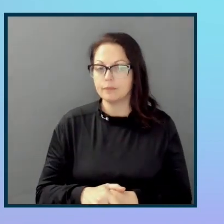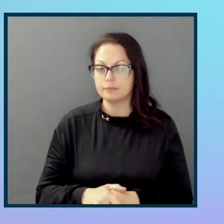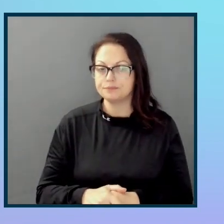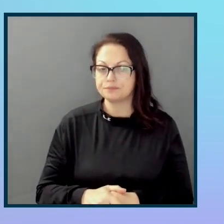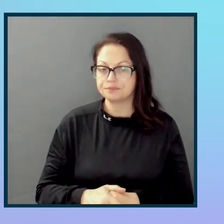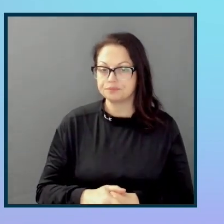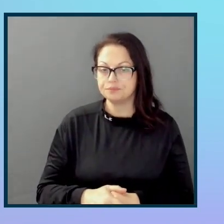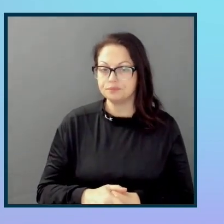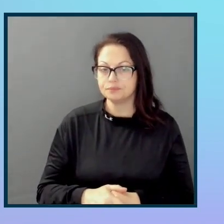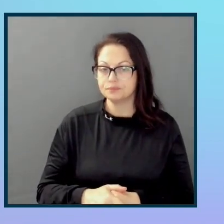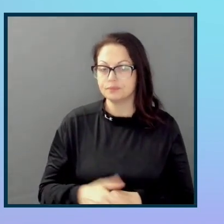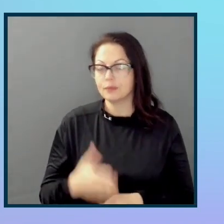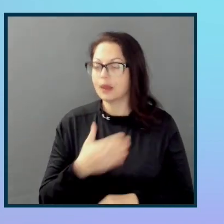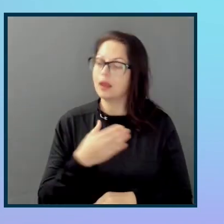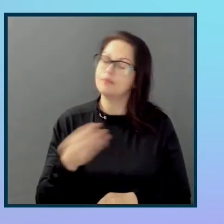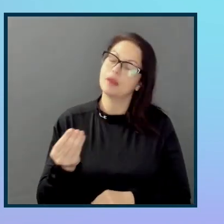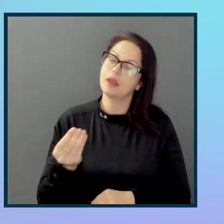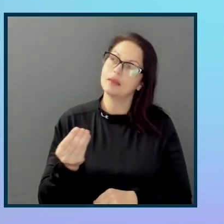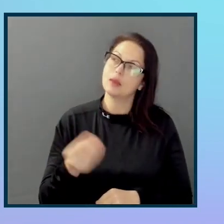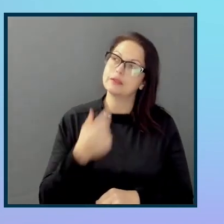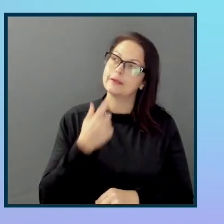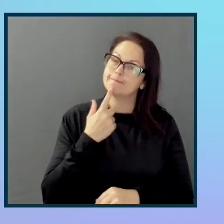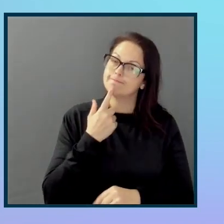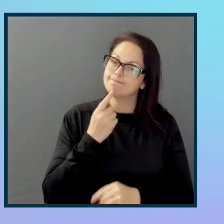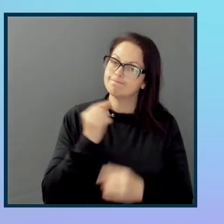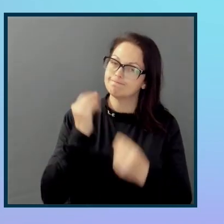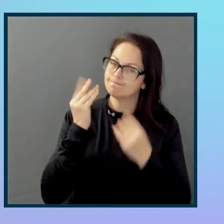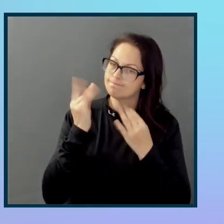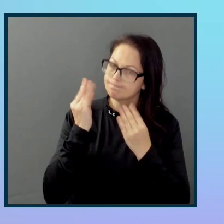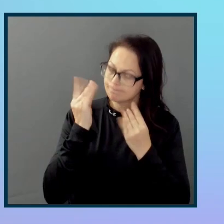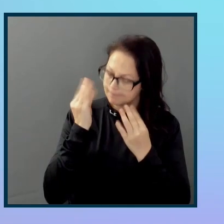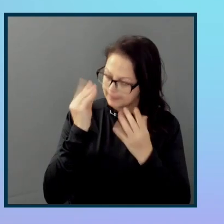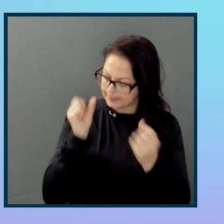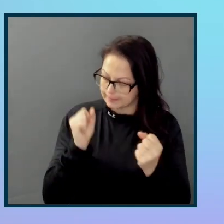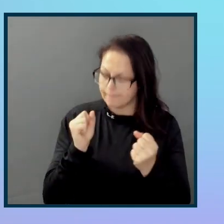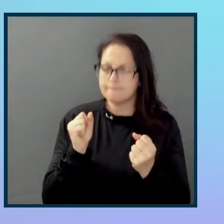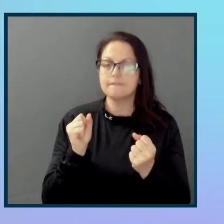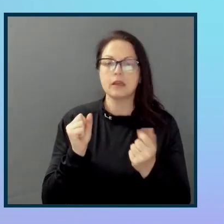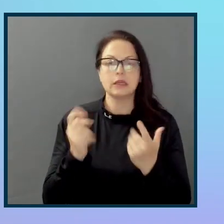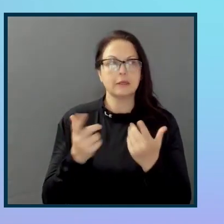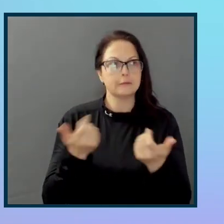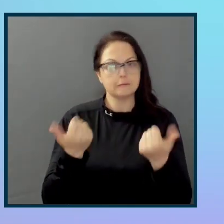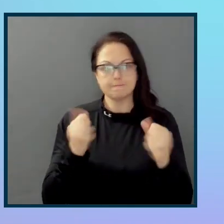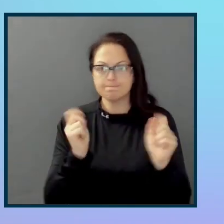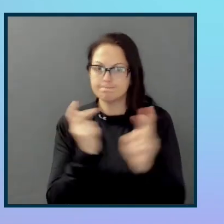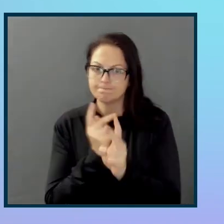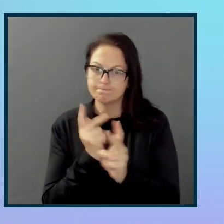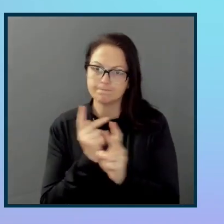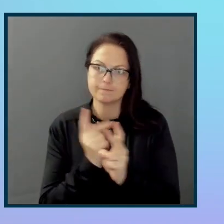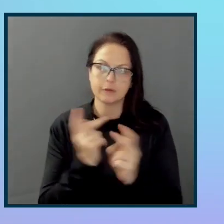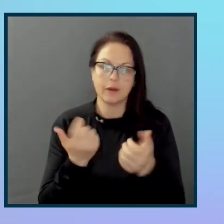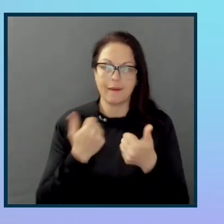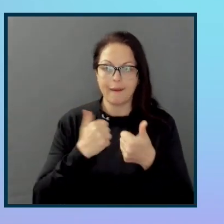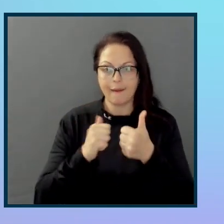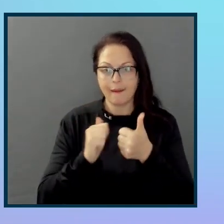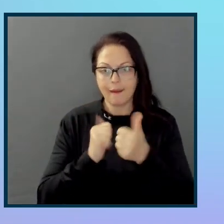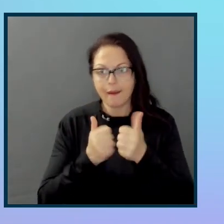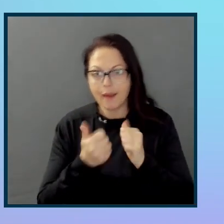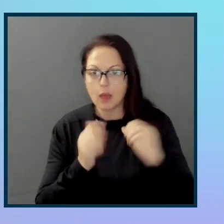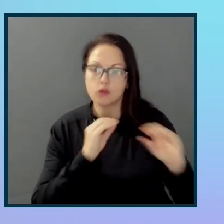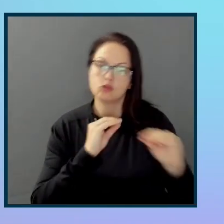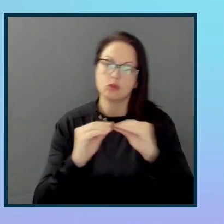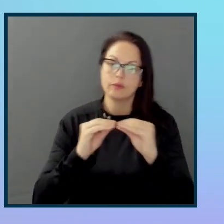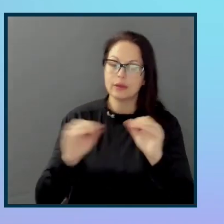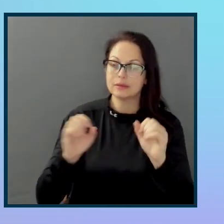say, okay, that's going on our accessibility backlog. And these things build up and they often, either they don't get done and they just sort of sit there